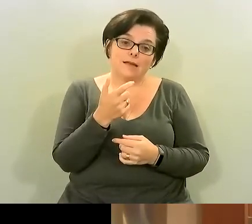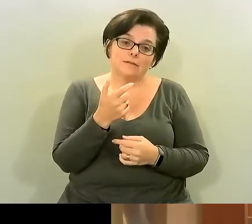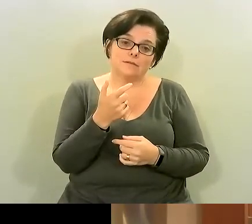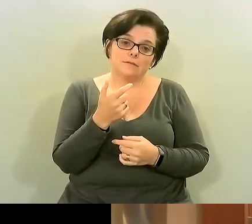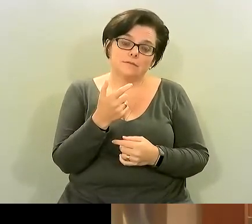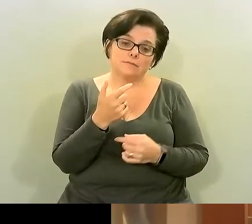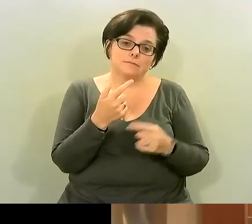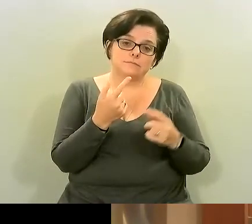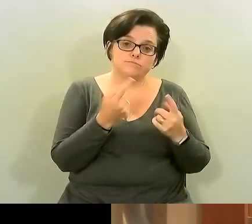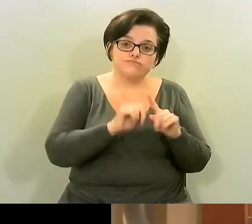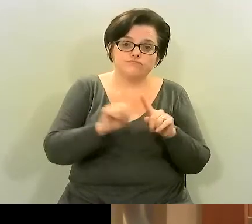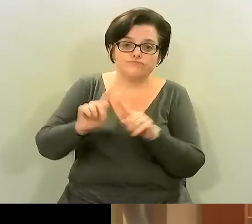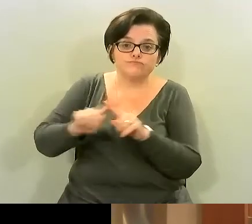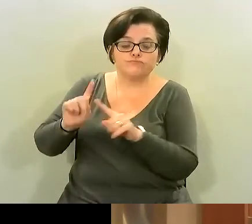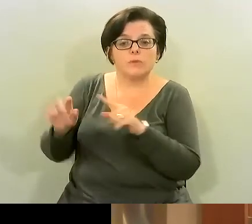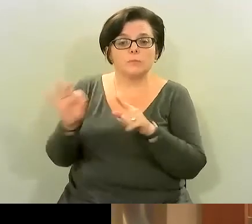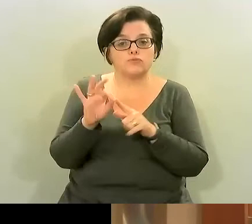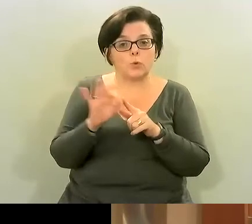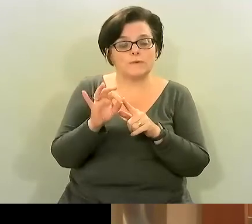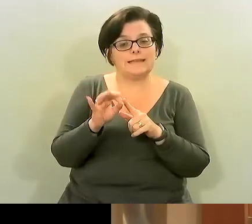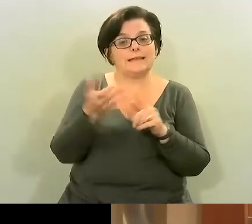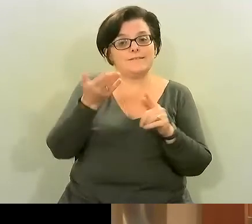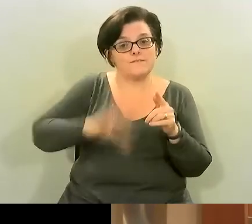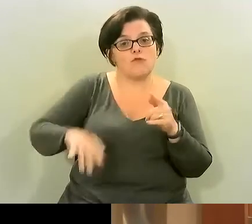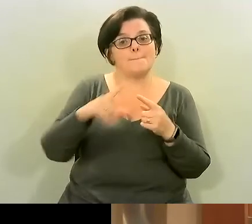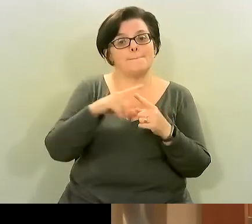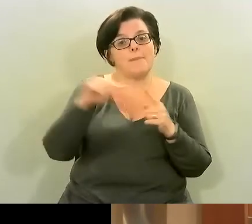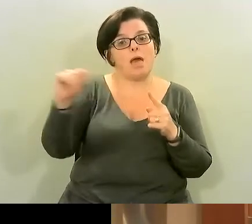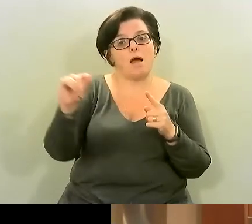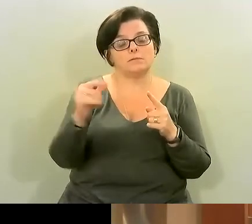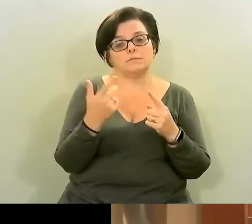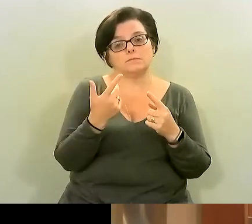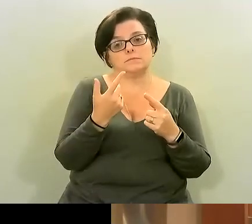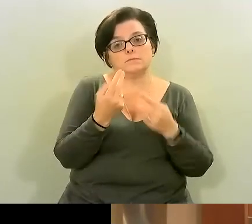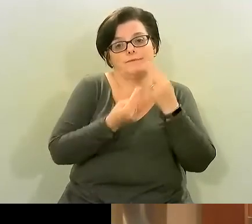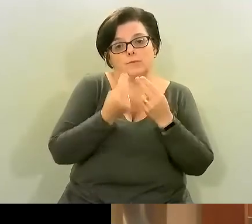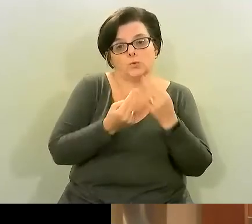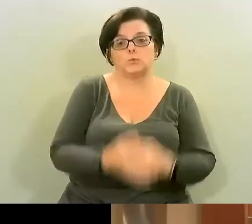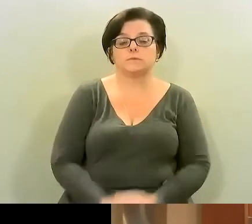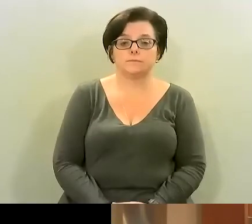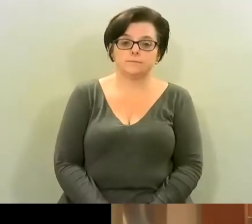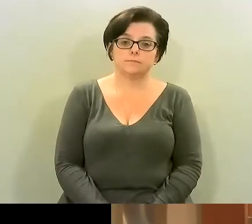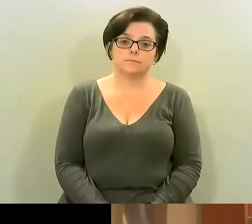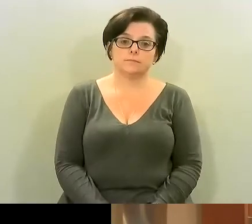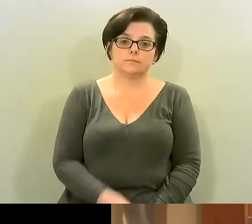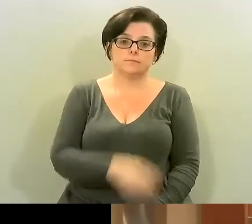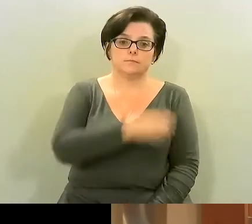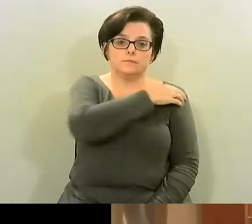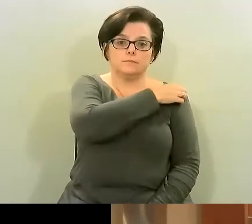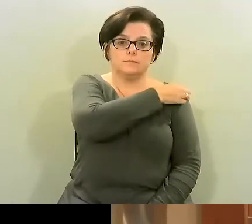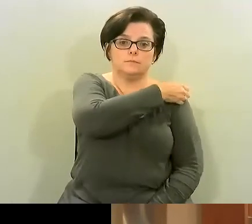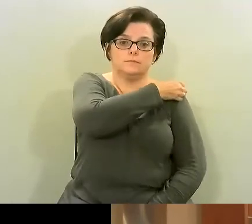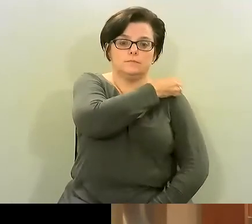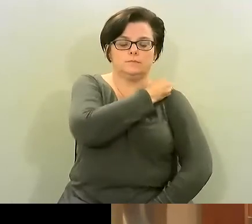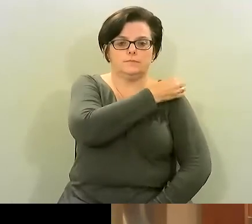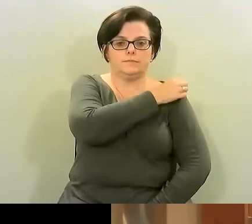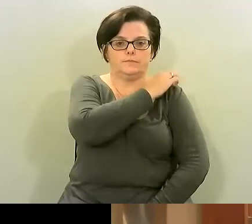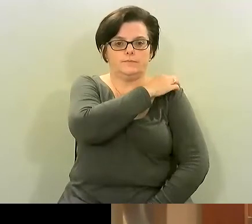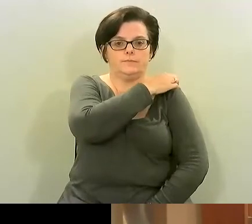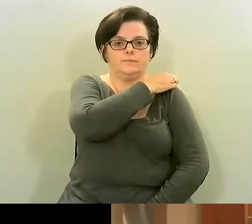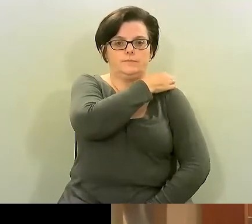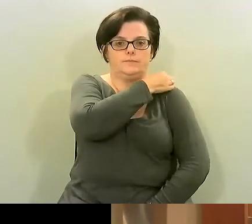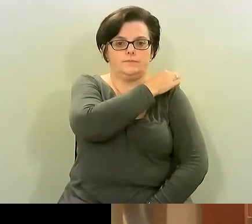get good sources of protein to plant-based plant-rich and plant-based sources as well okay that's great